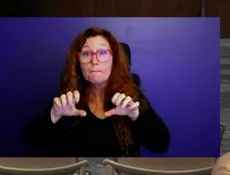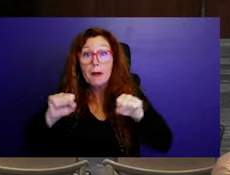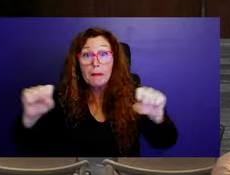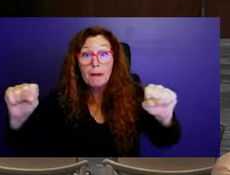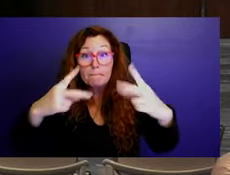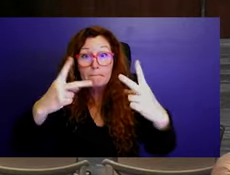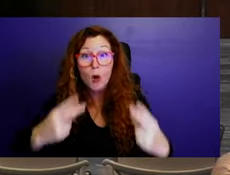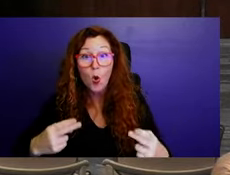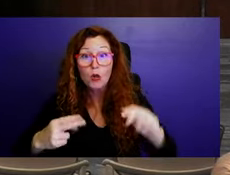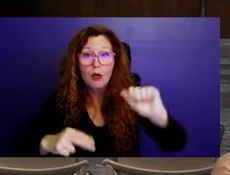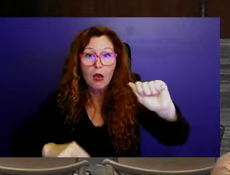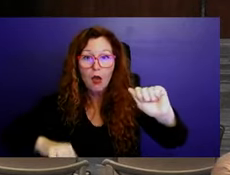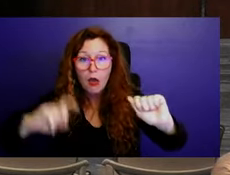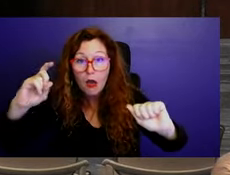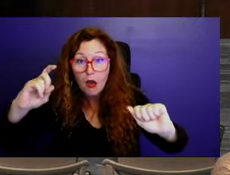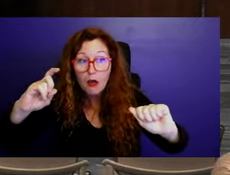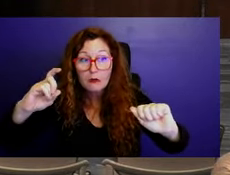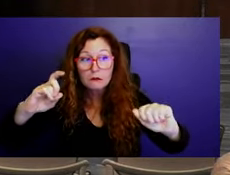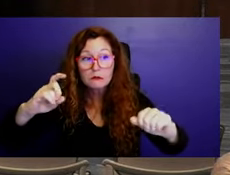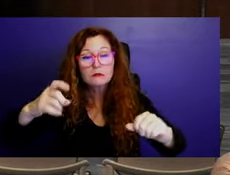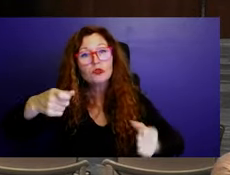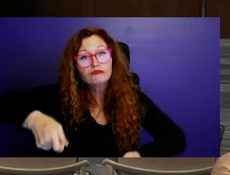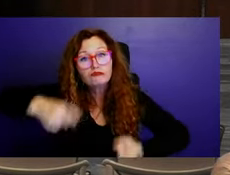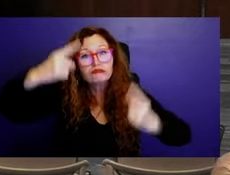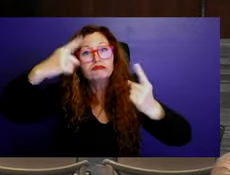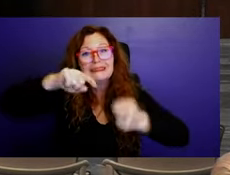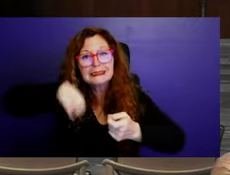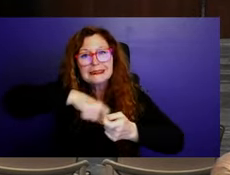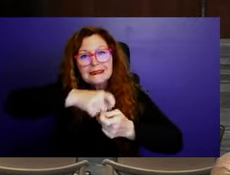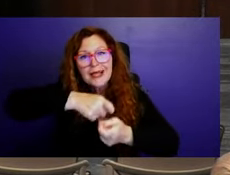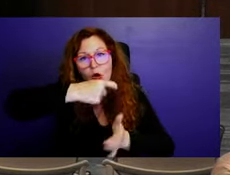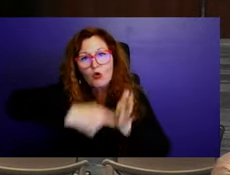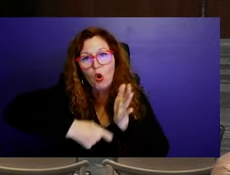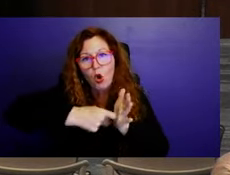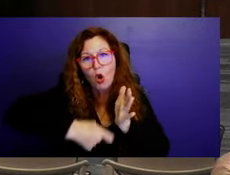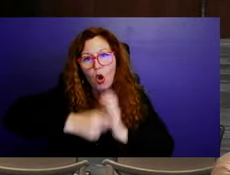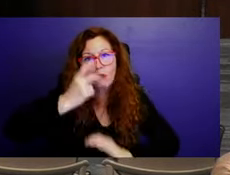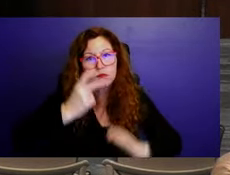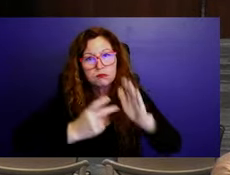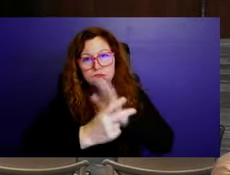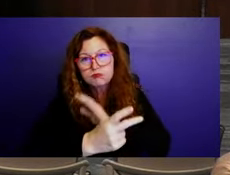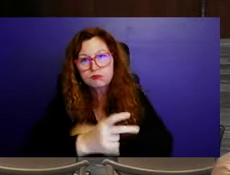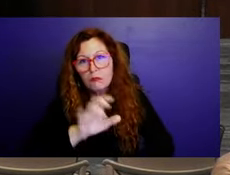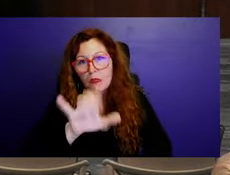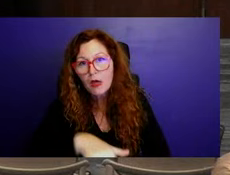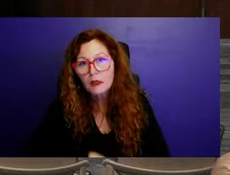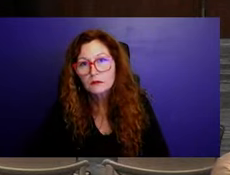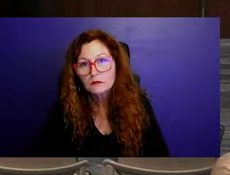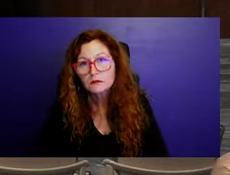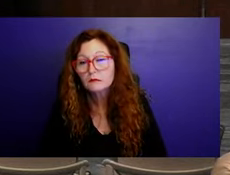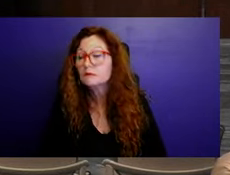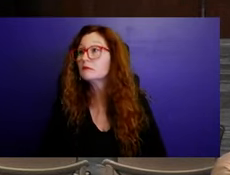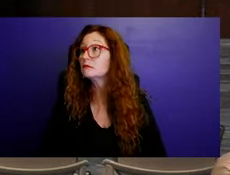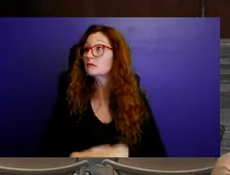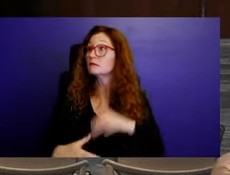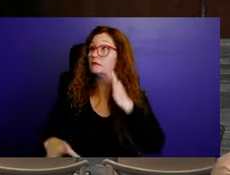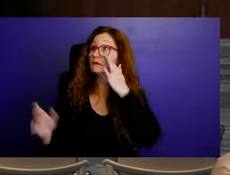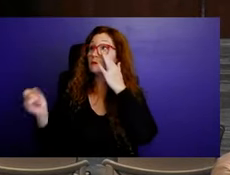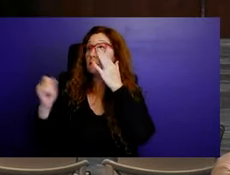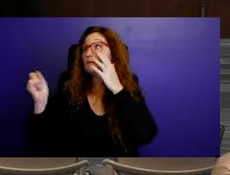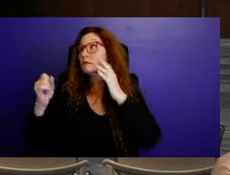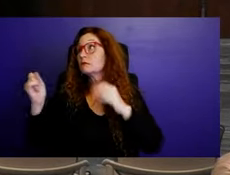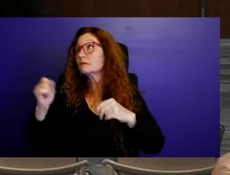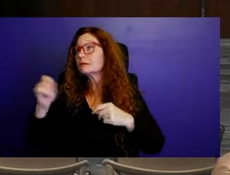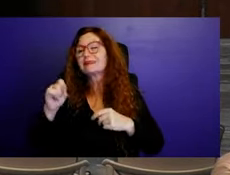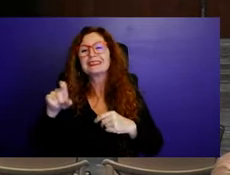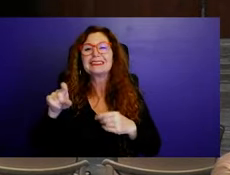for a little bit later as I get myself a little more educated. Also the slides that you presented here, are